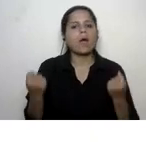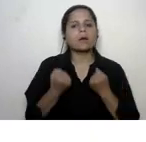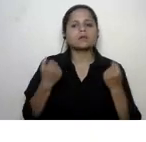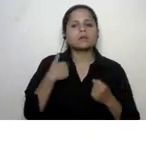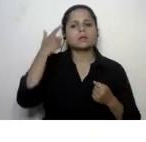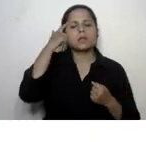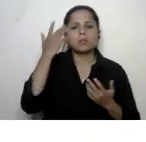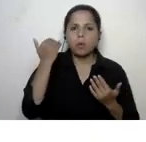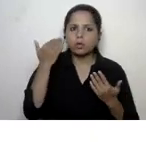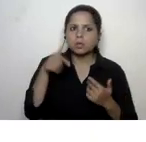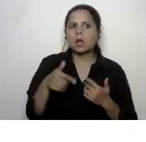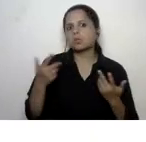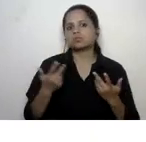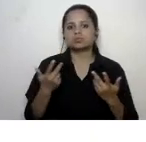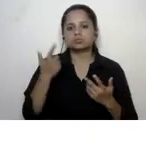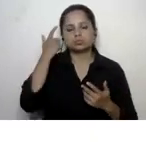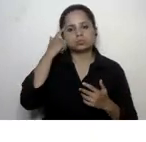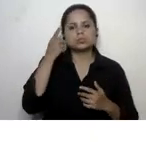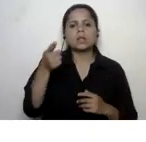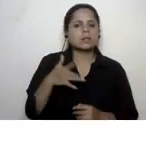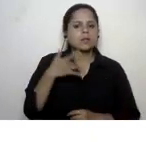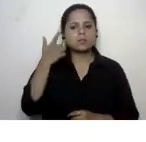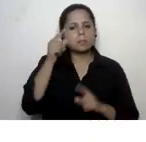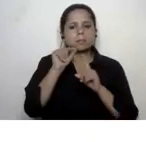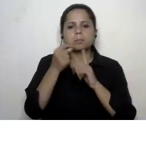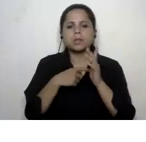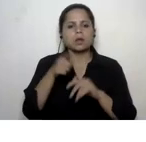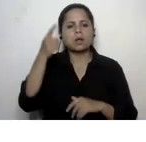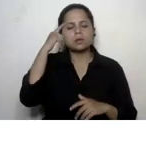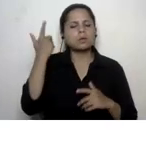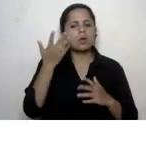put in here what do you think priya any ideas